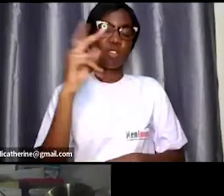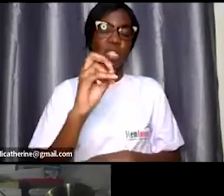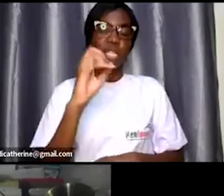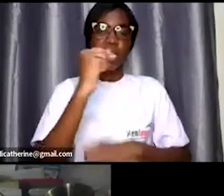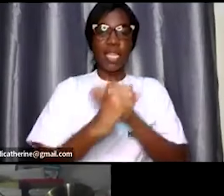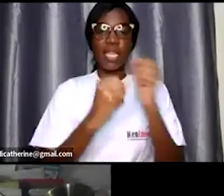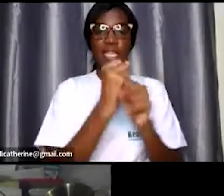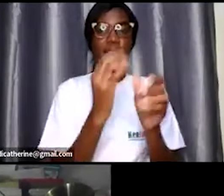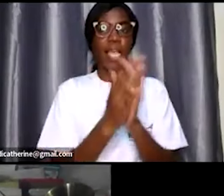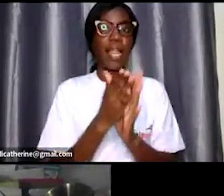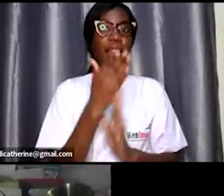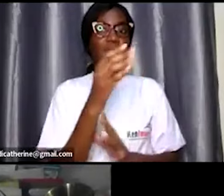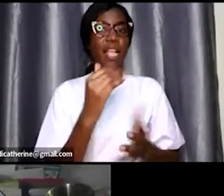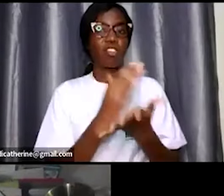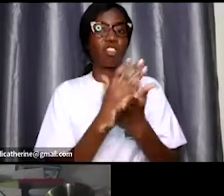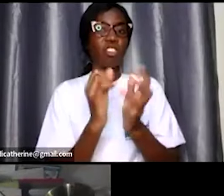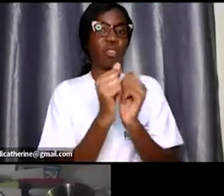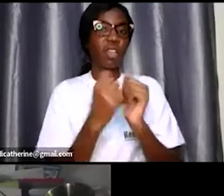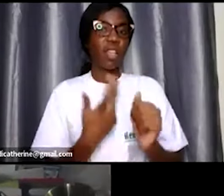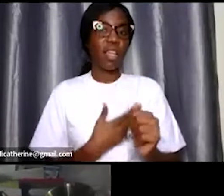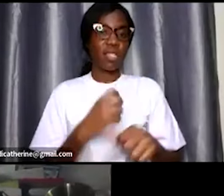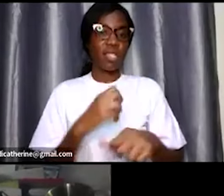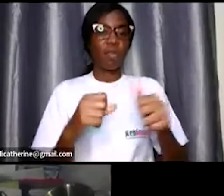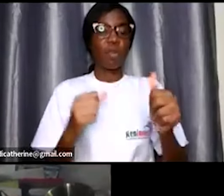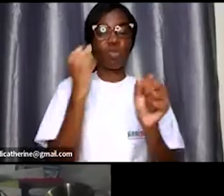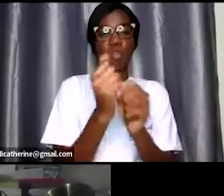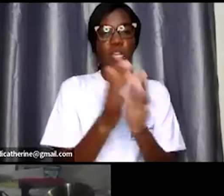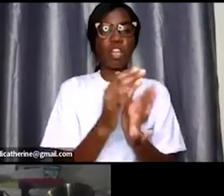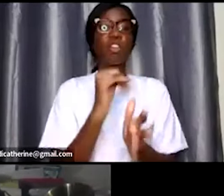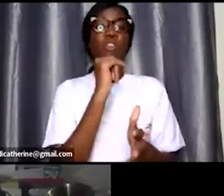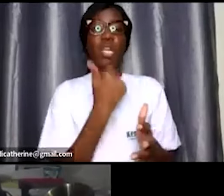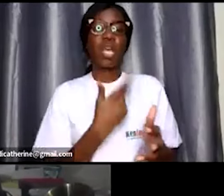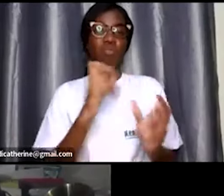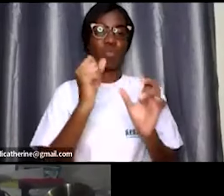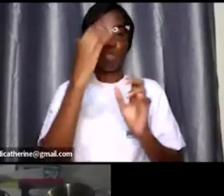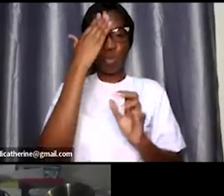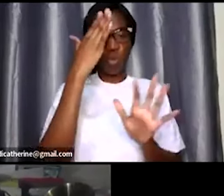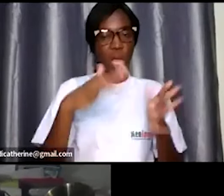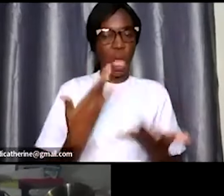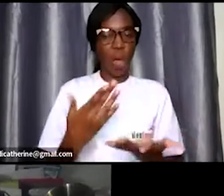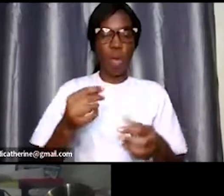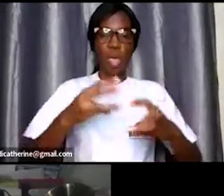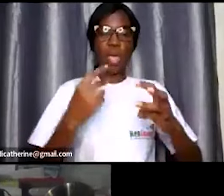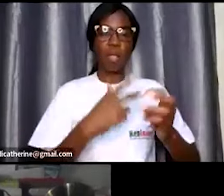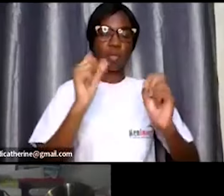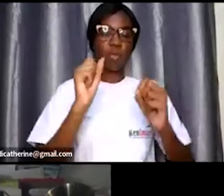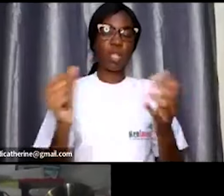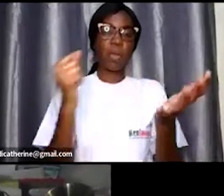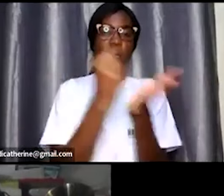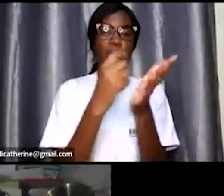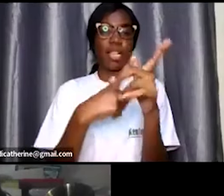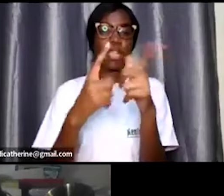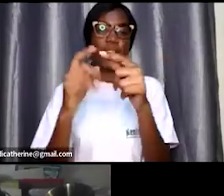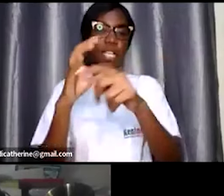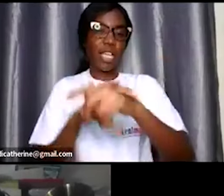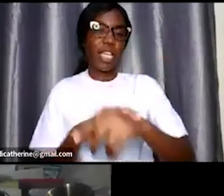here to share with us uh what are the do's and the don'ts how do we know or what are the strategies that you need to employ to get a job abroad